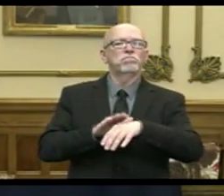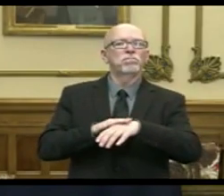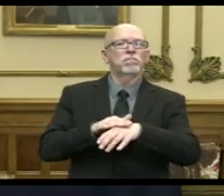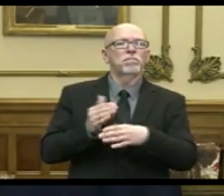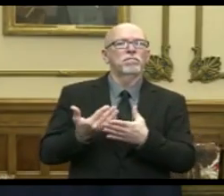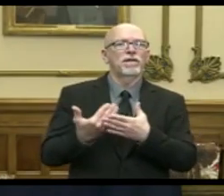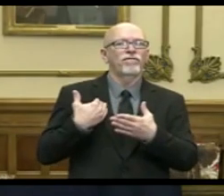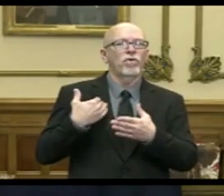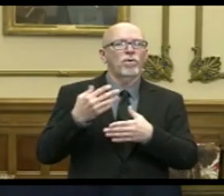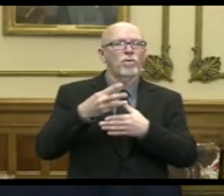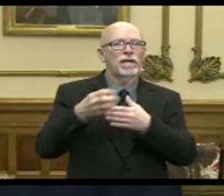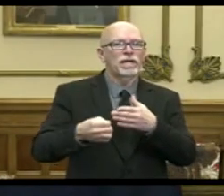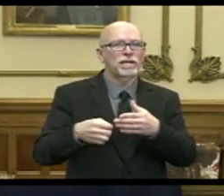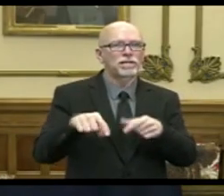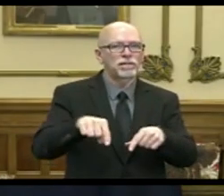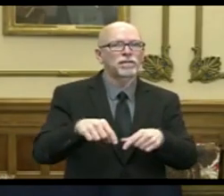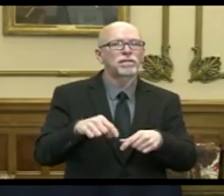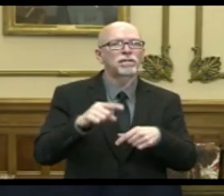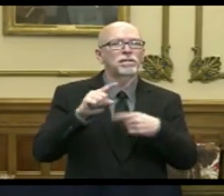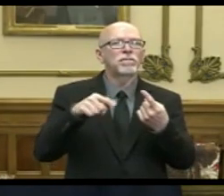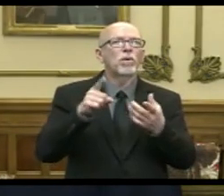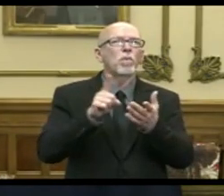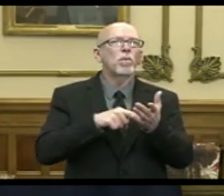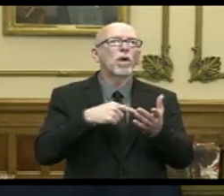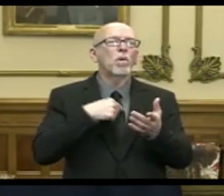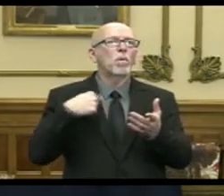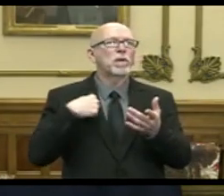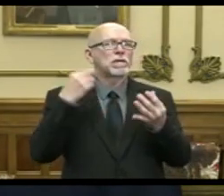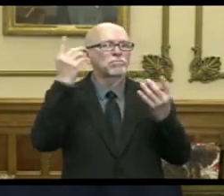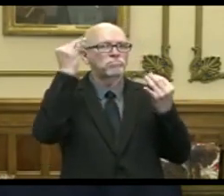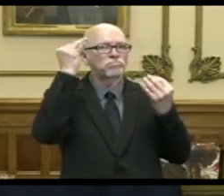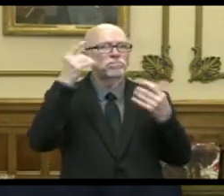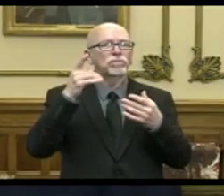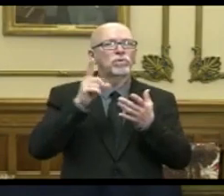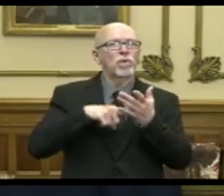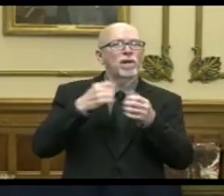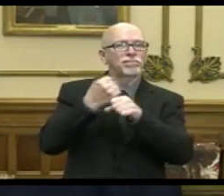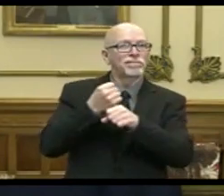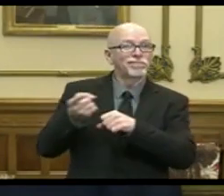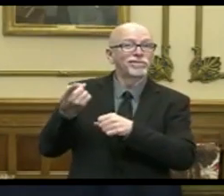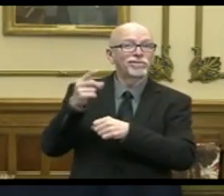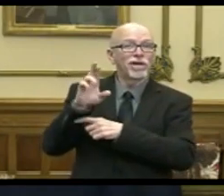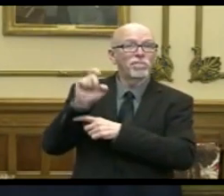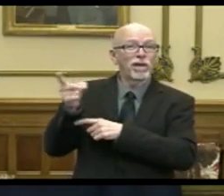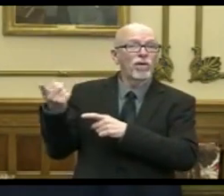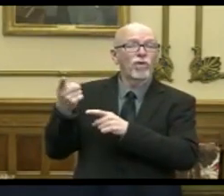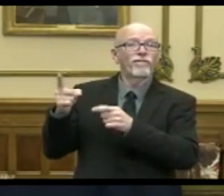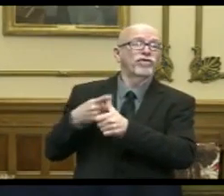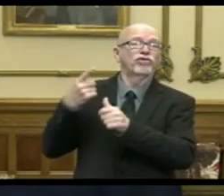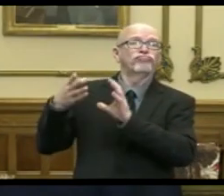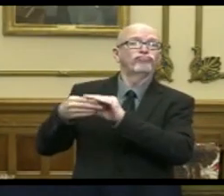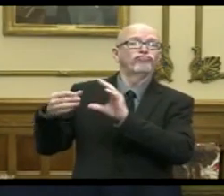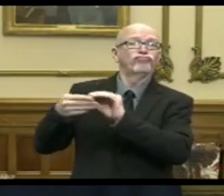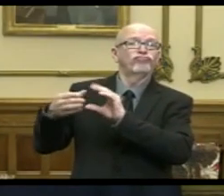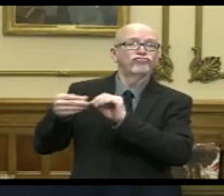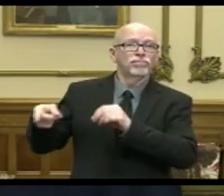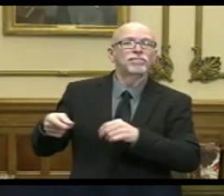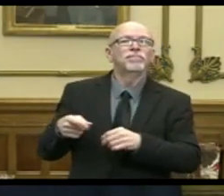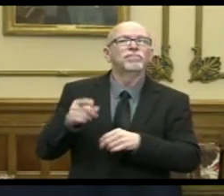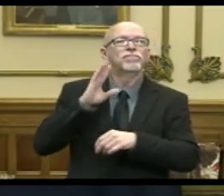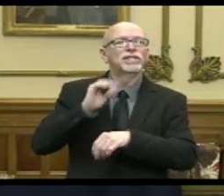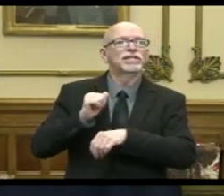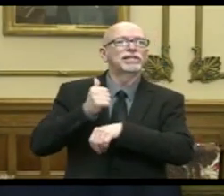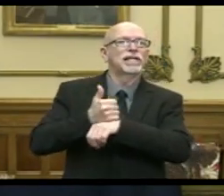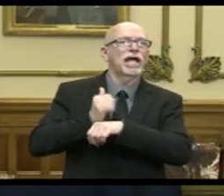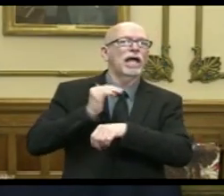into the weekend about kind of what we're thinking, the numbers. You always hear from Dr. Box first, which kind of sets the